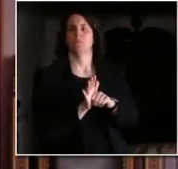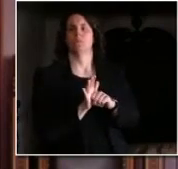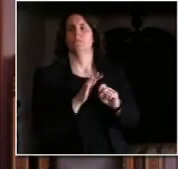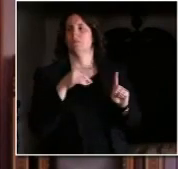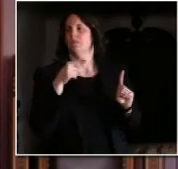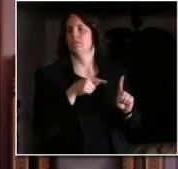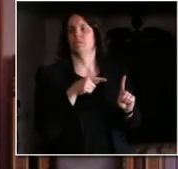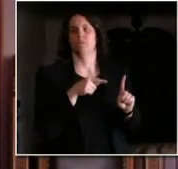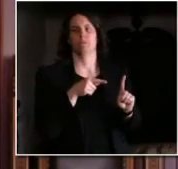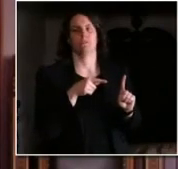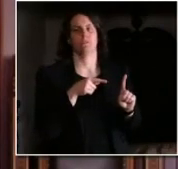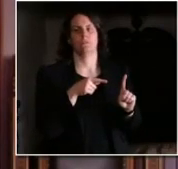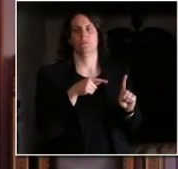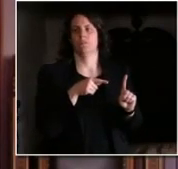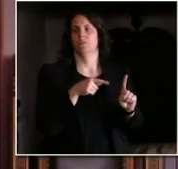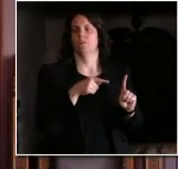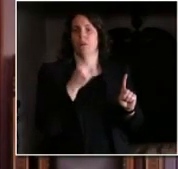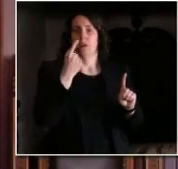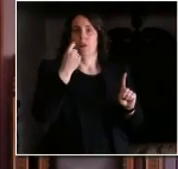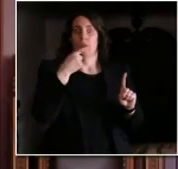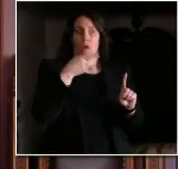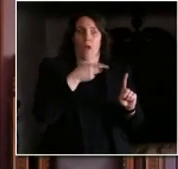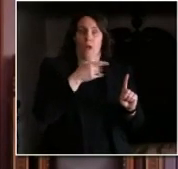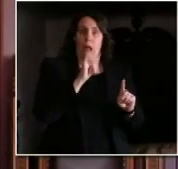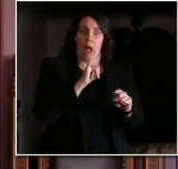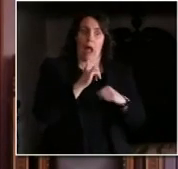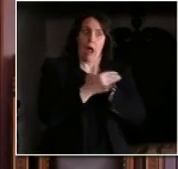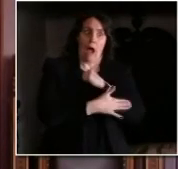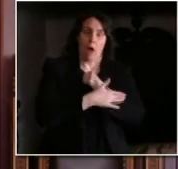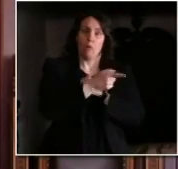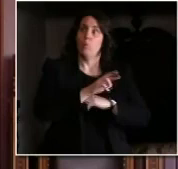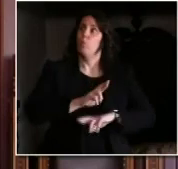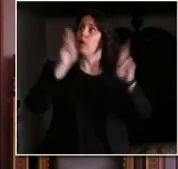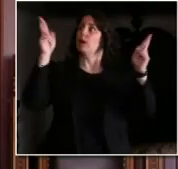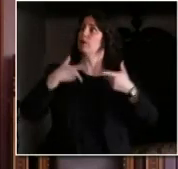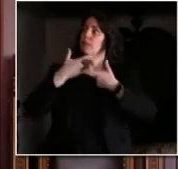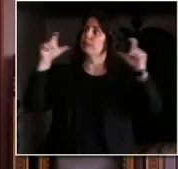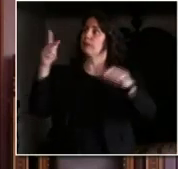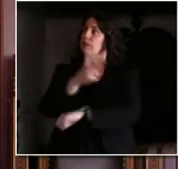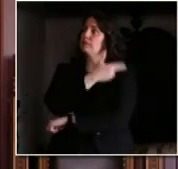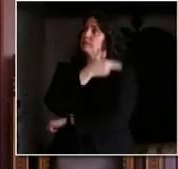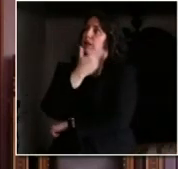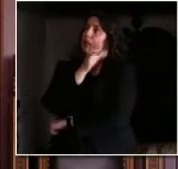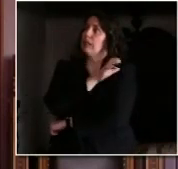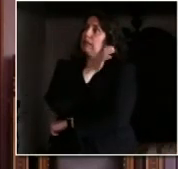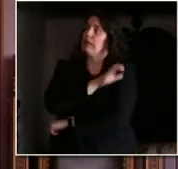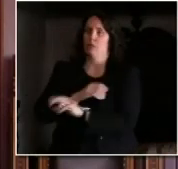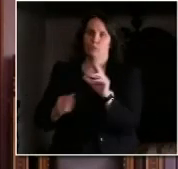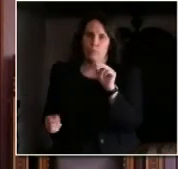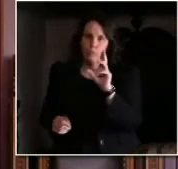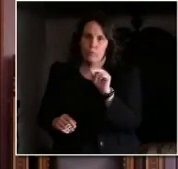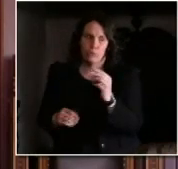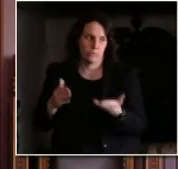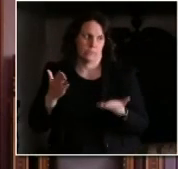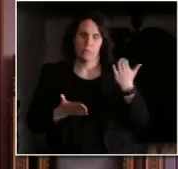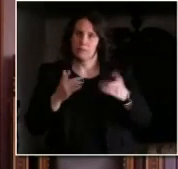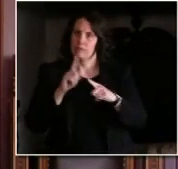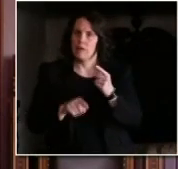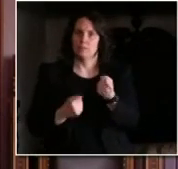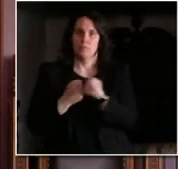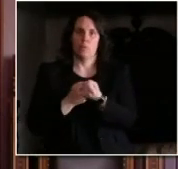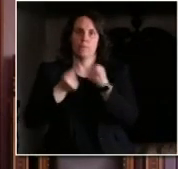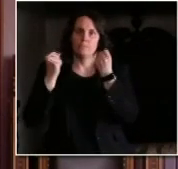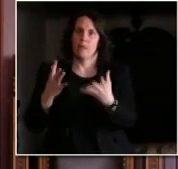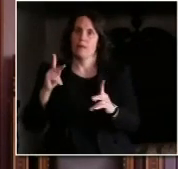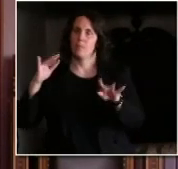one spike in one county could be devastating could close down a small rural